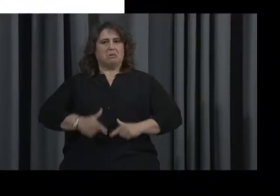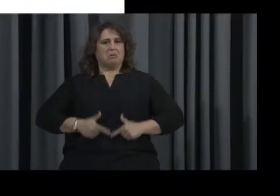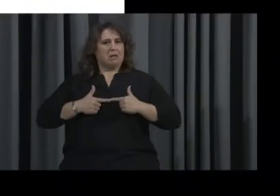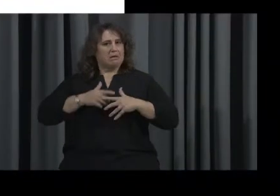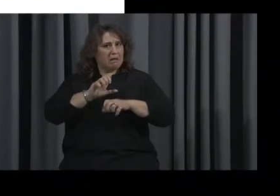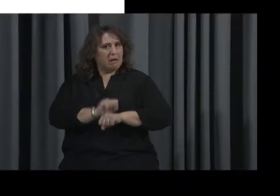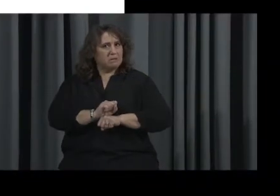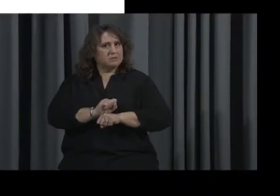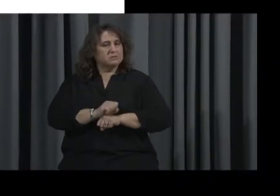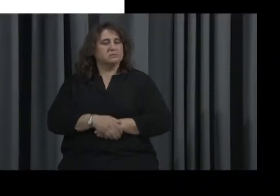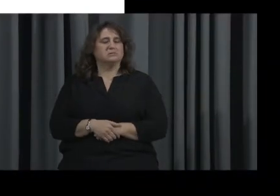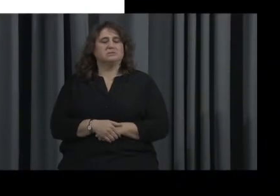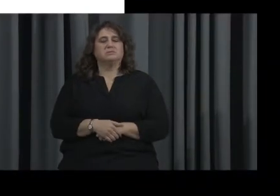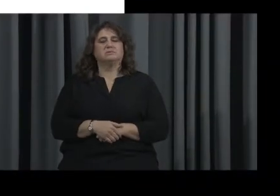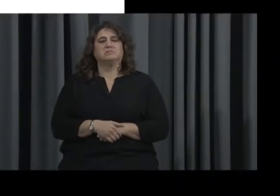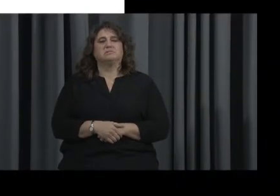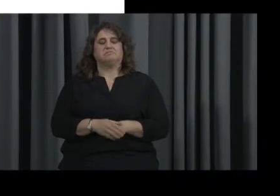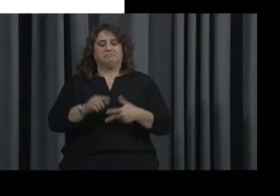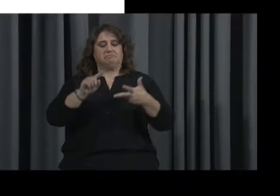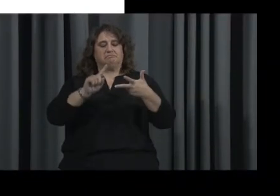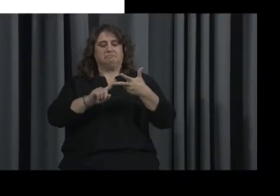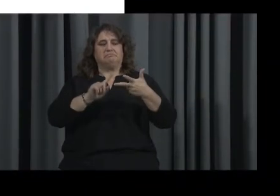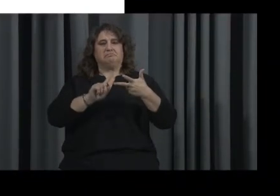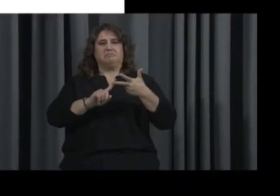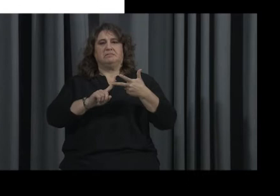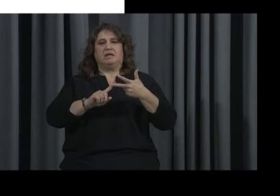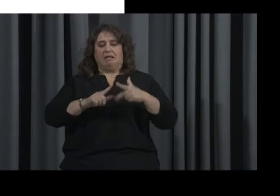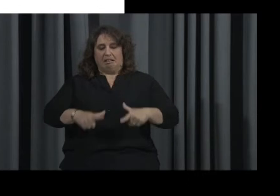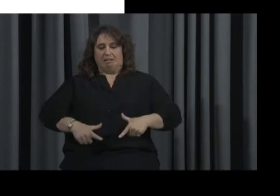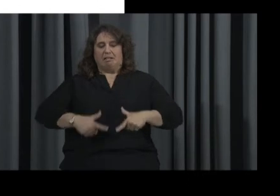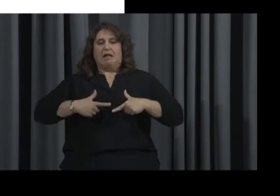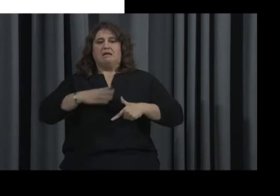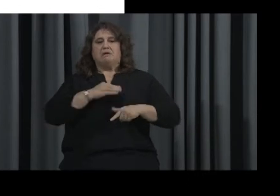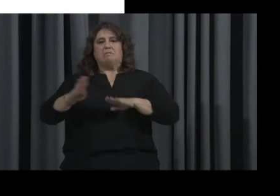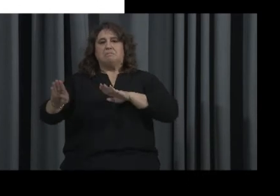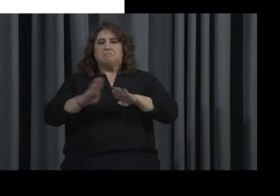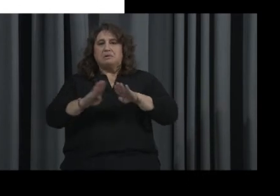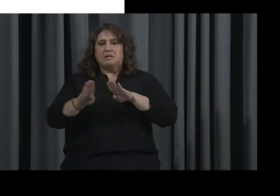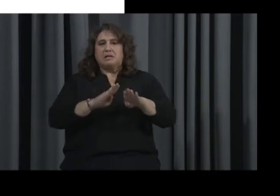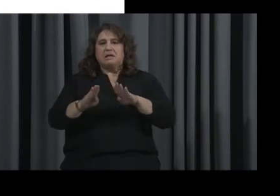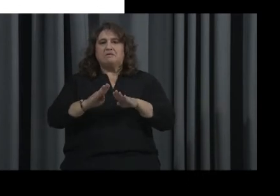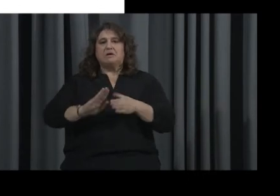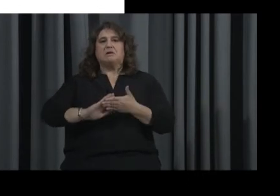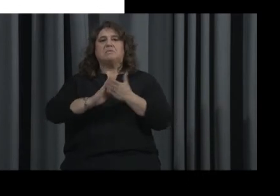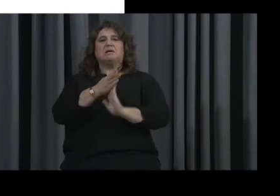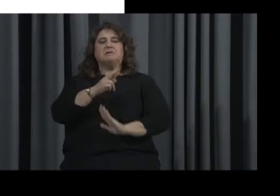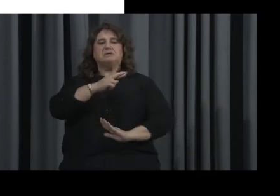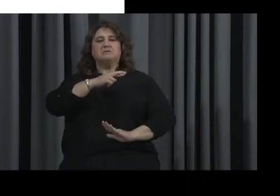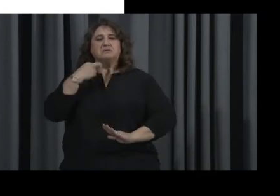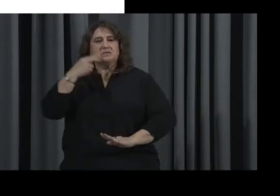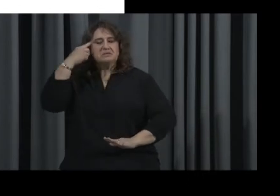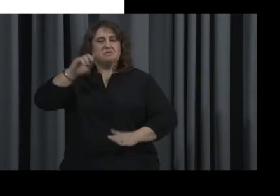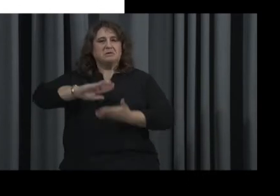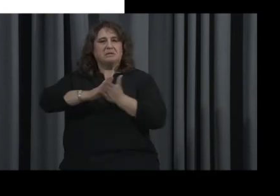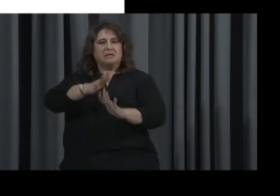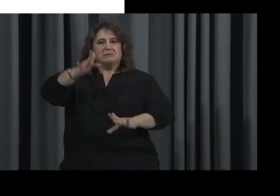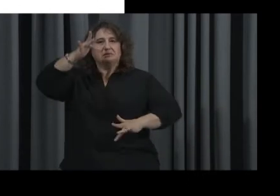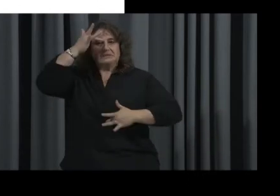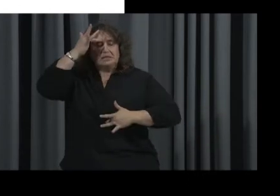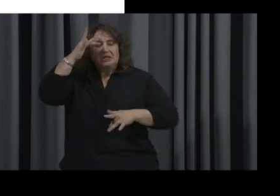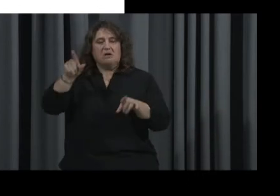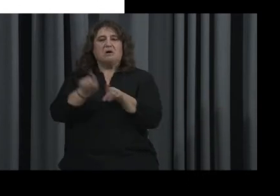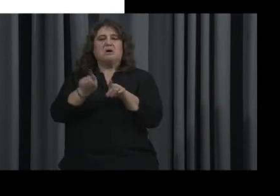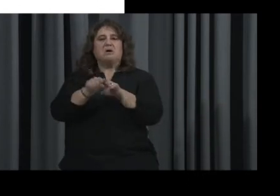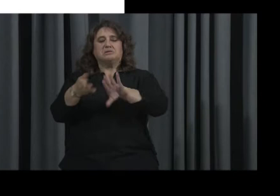The third activity, we discussed lifestyles and behaviors that put us at risk for illnesses and premature death.